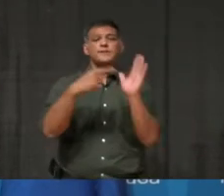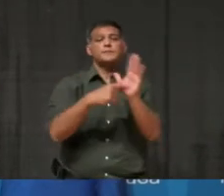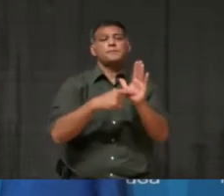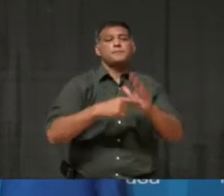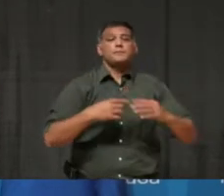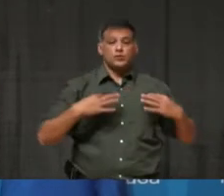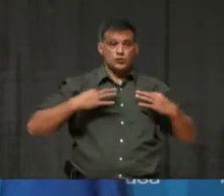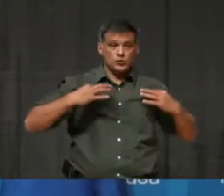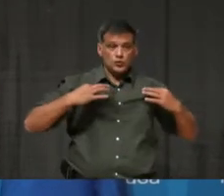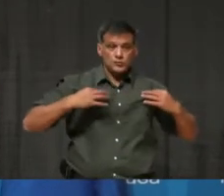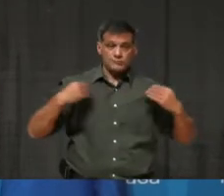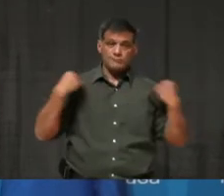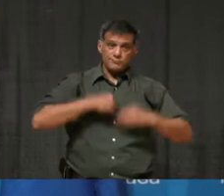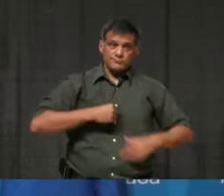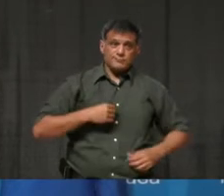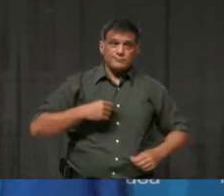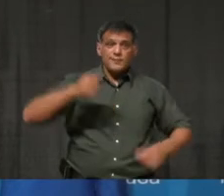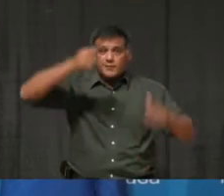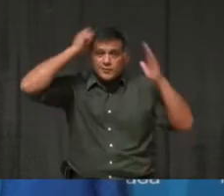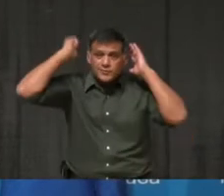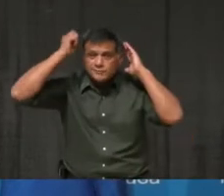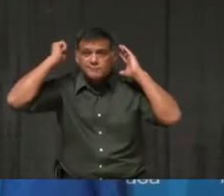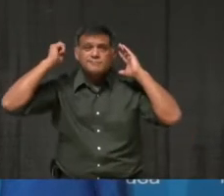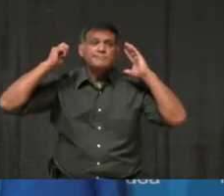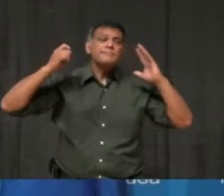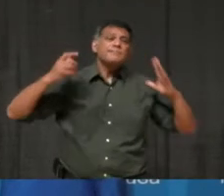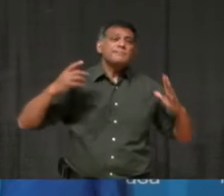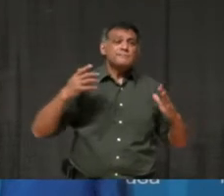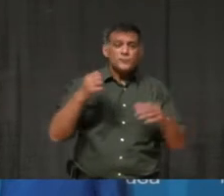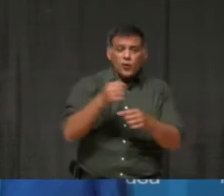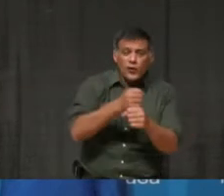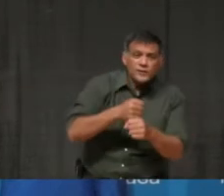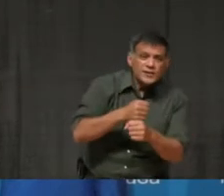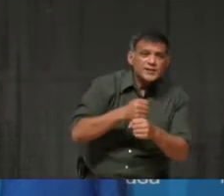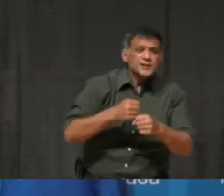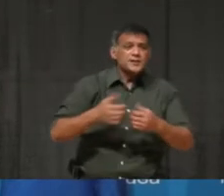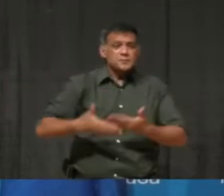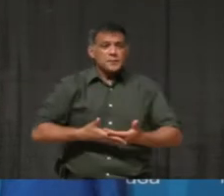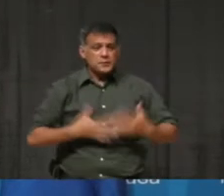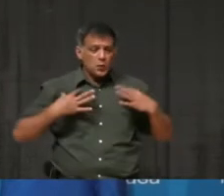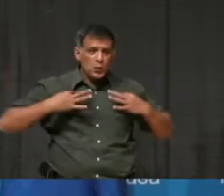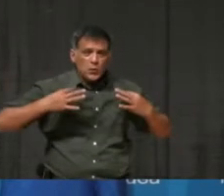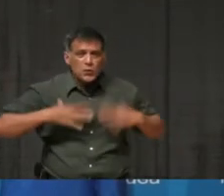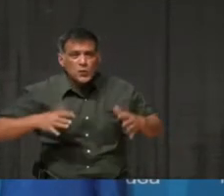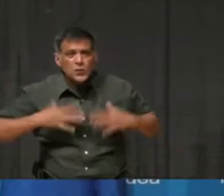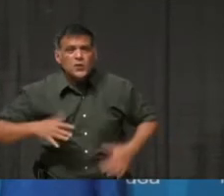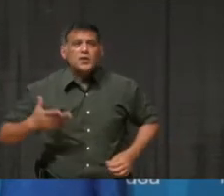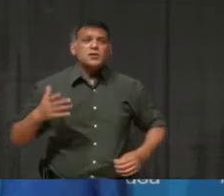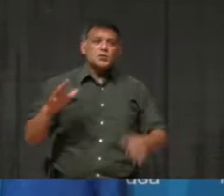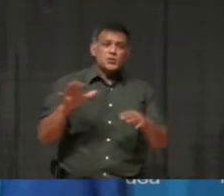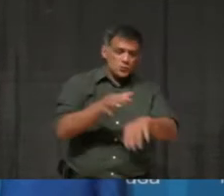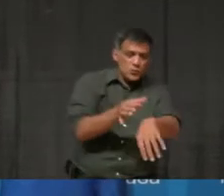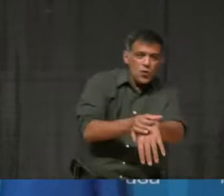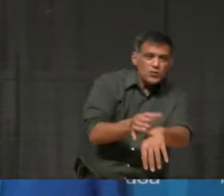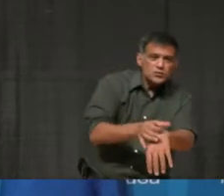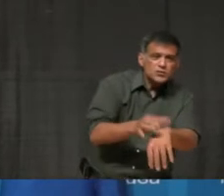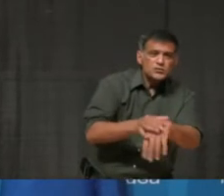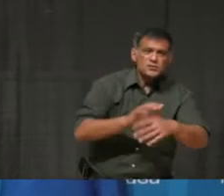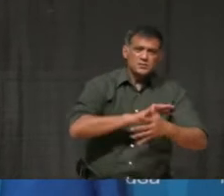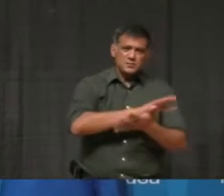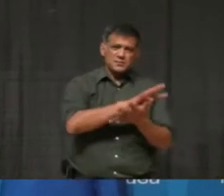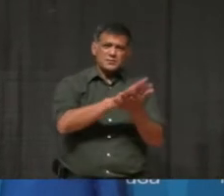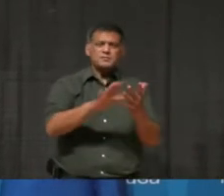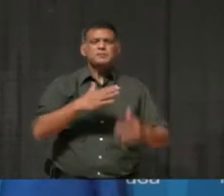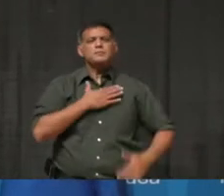Those hair products you think you need. Those coffee beans. Those baby clothes. That new watch. Please, please